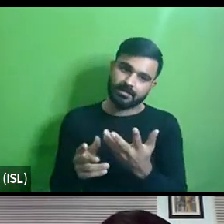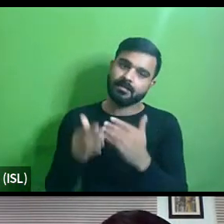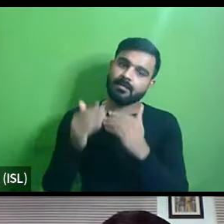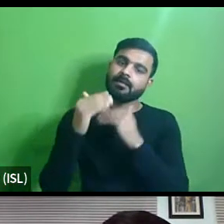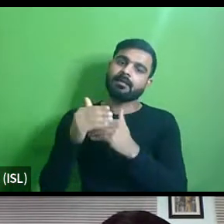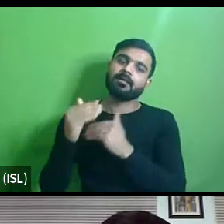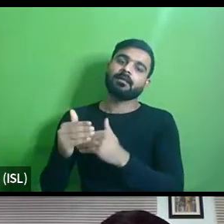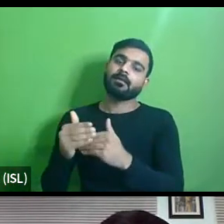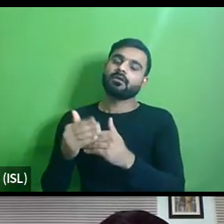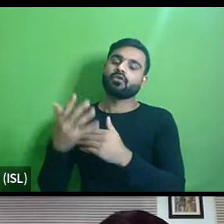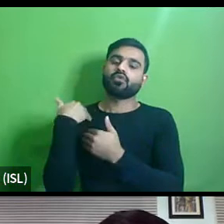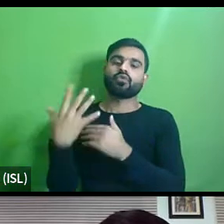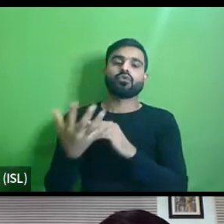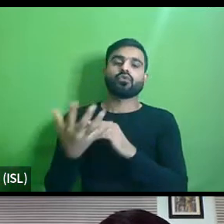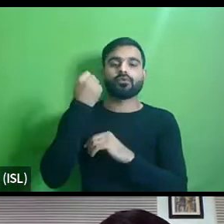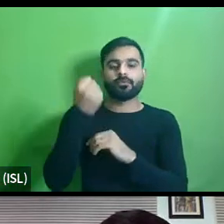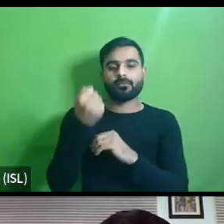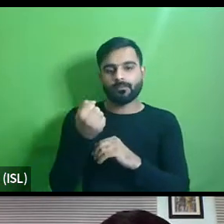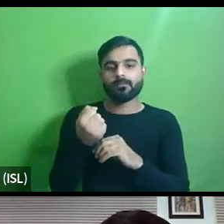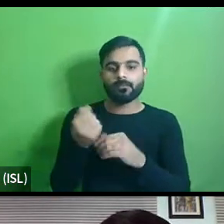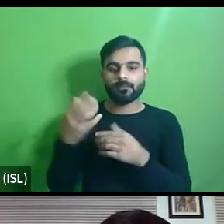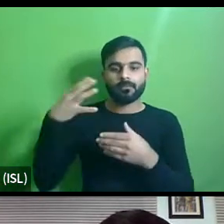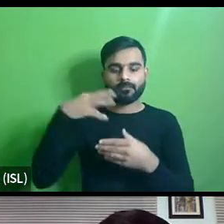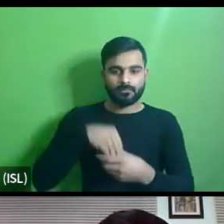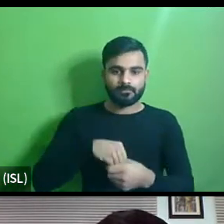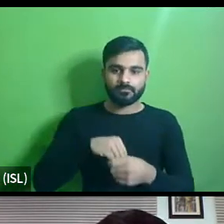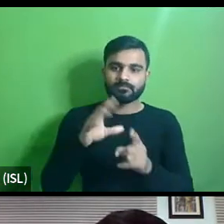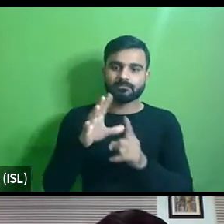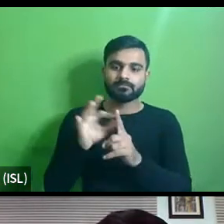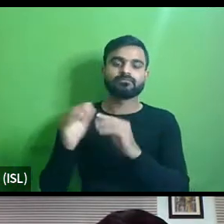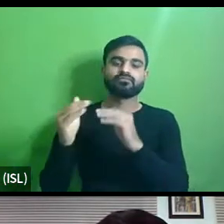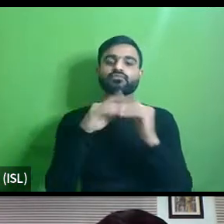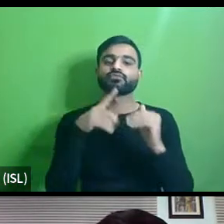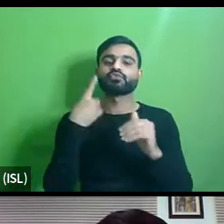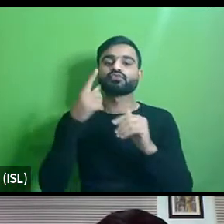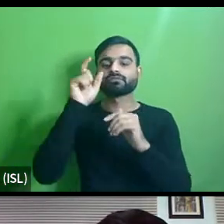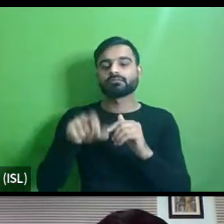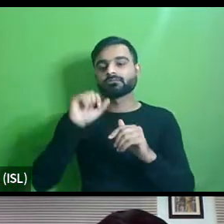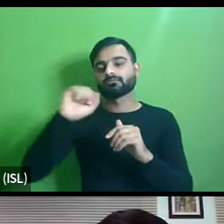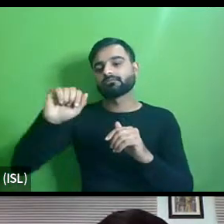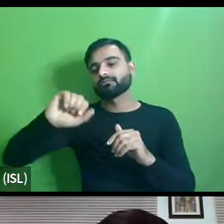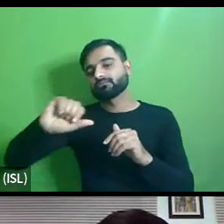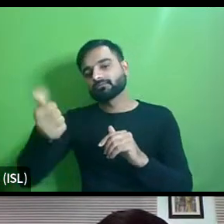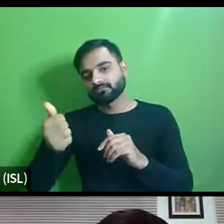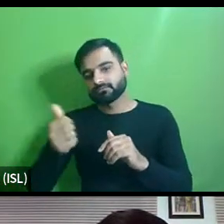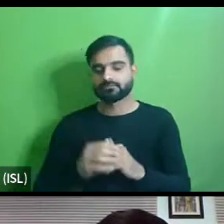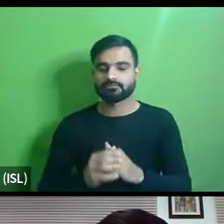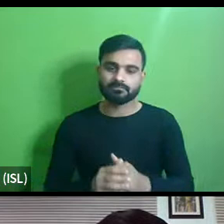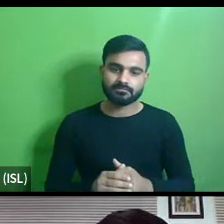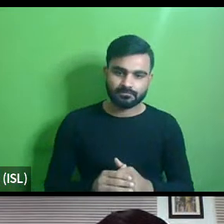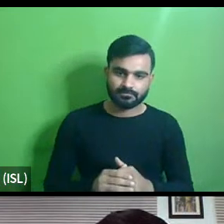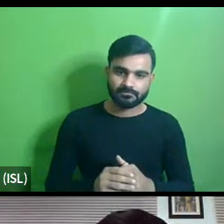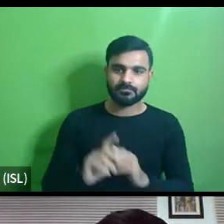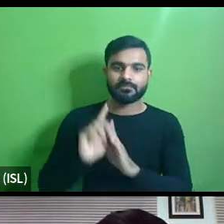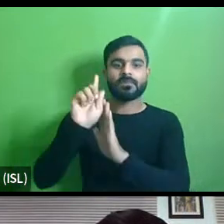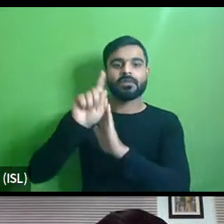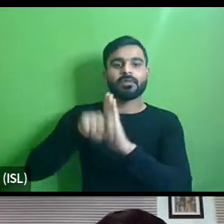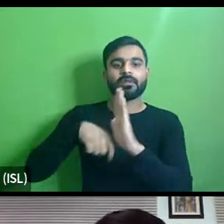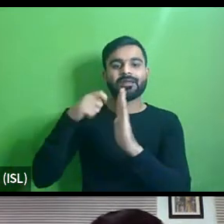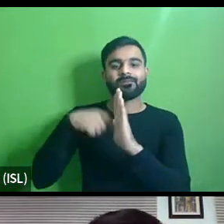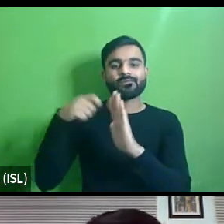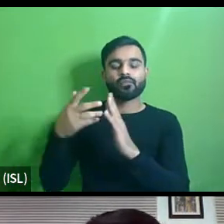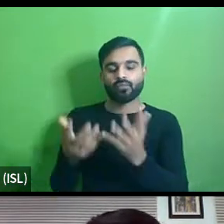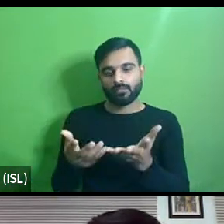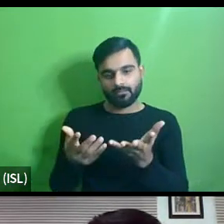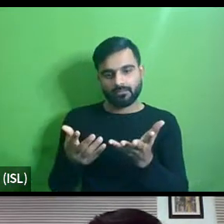ownership there's limited buy-in by not just the stakeholders but by also your other um project uh